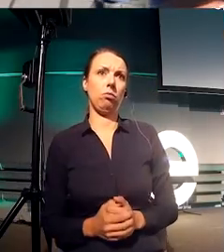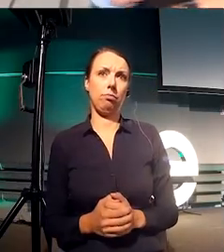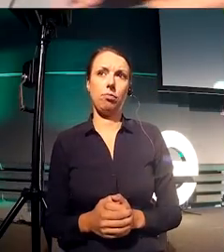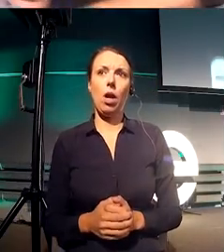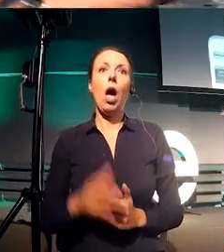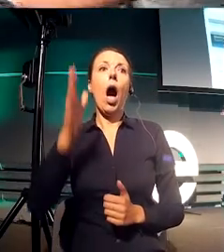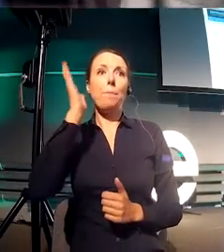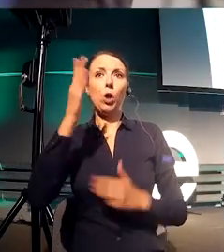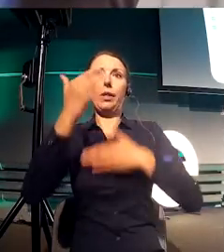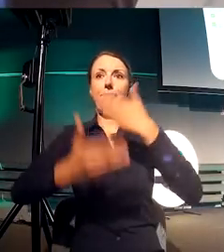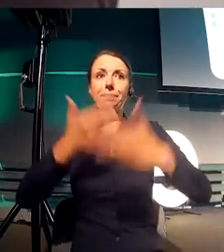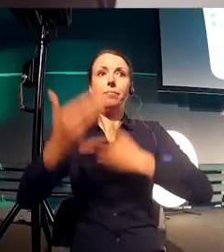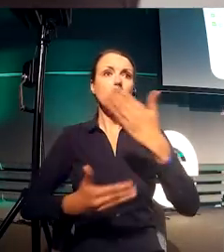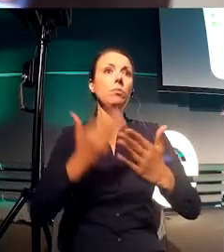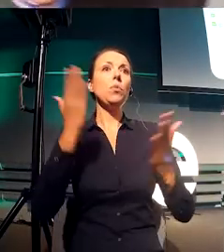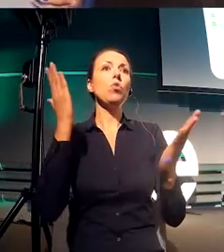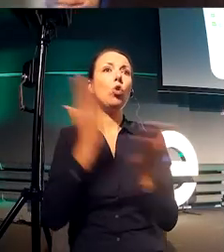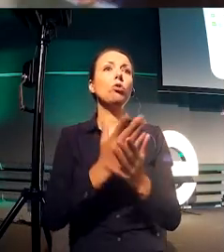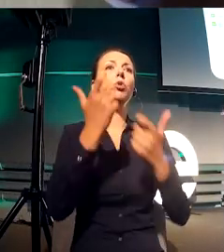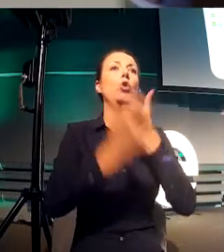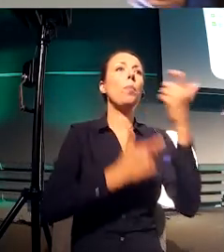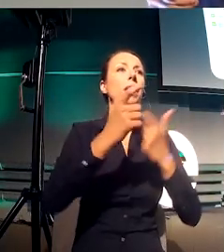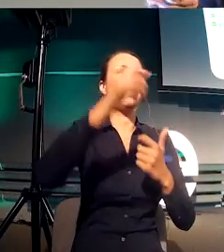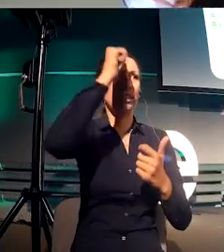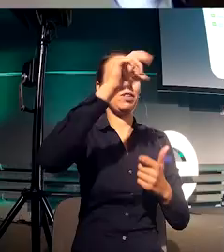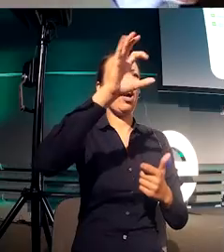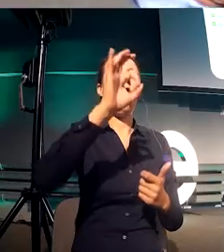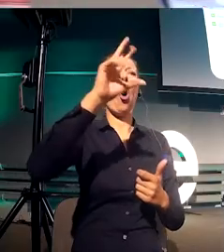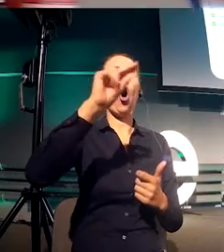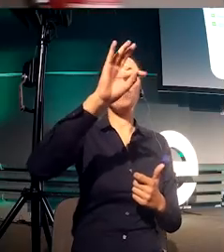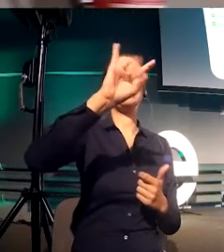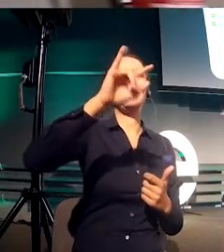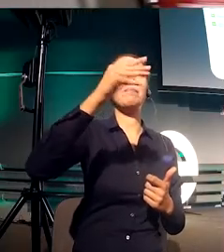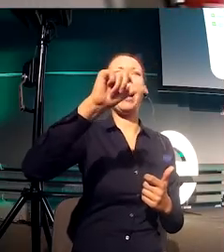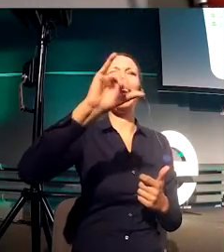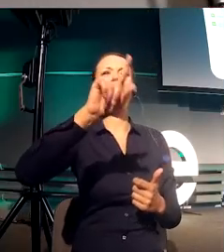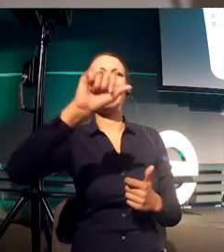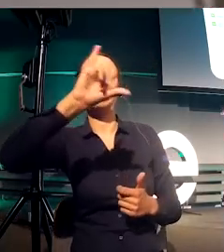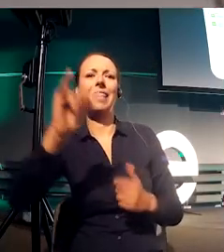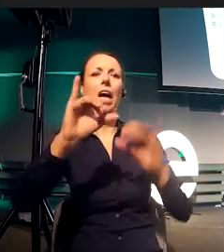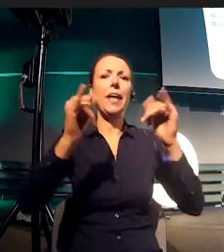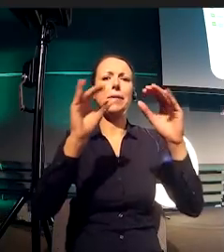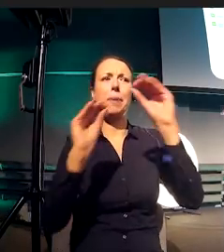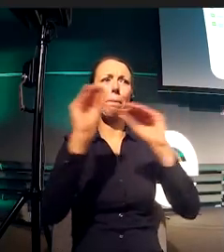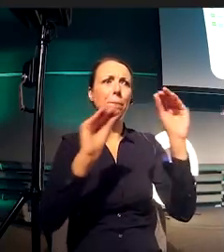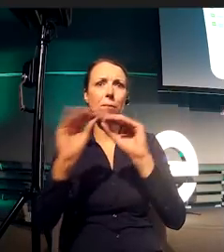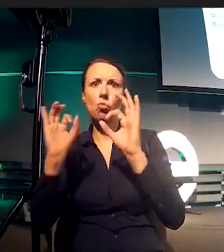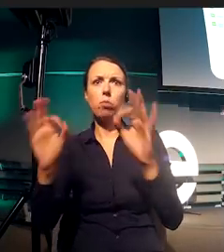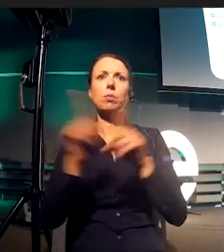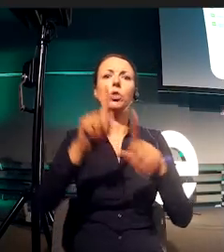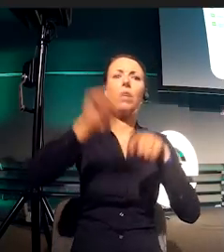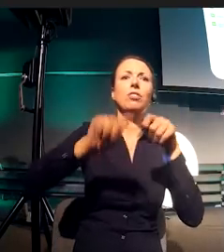snacks will help us check very micro-interactions of what will work best for different areas. For instance,